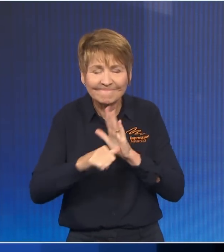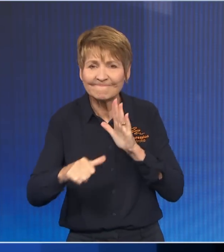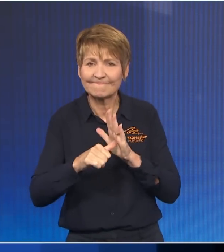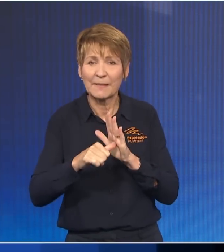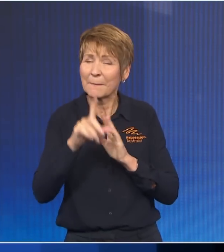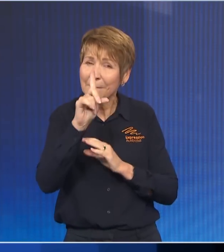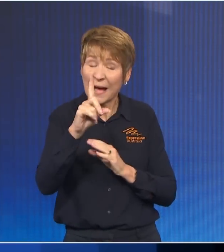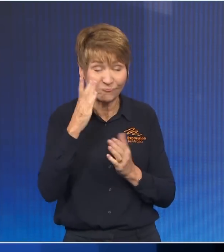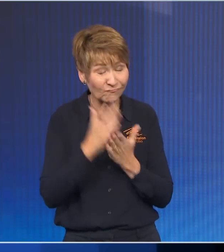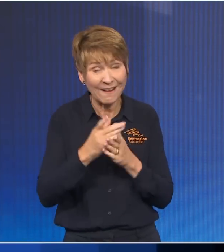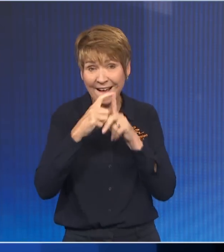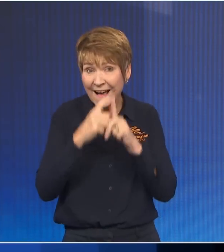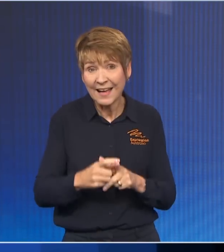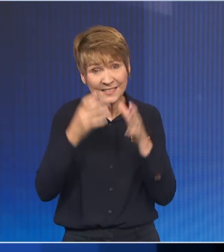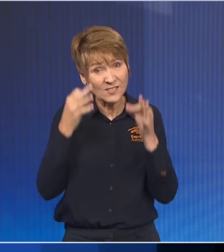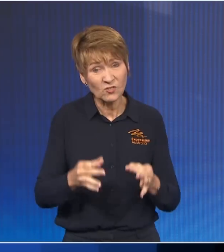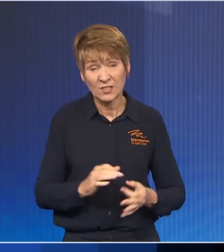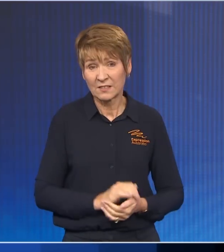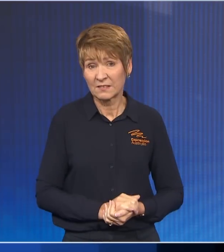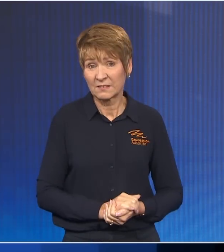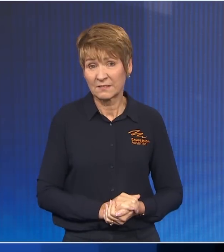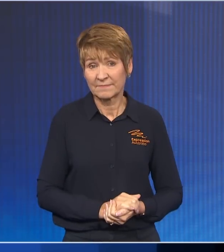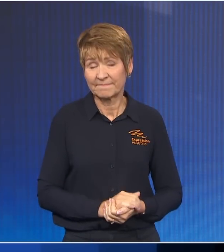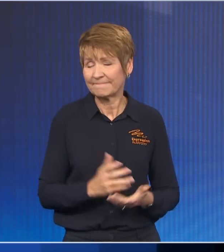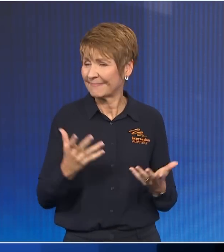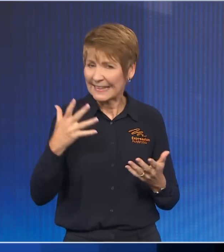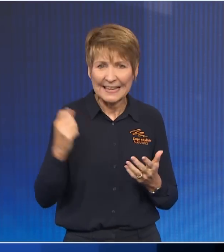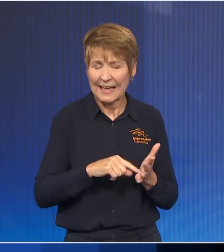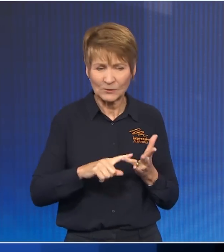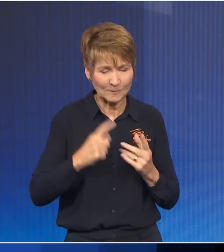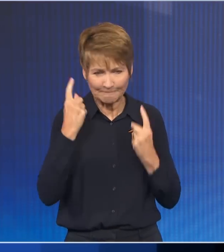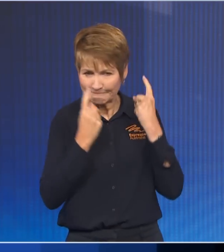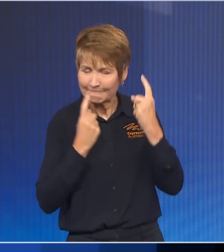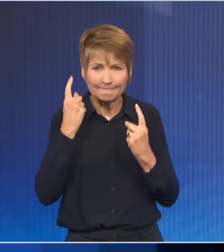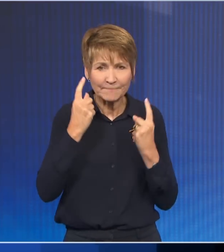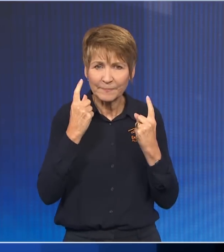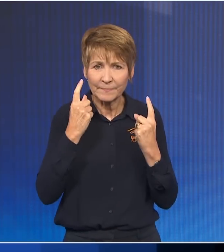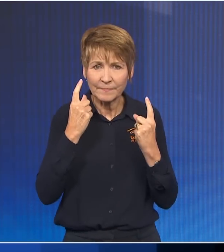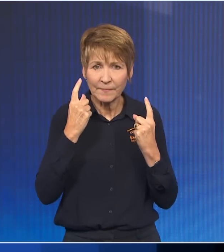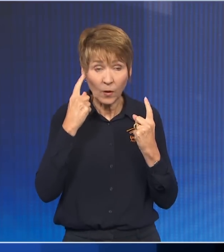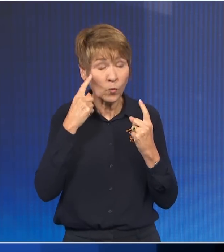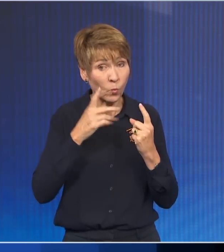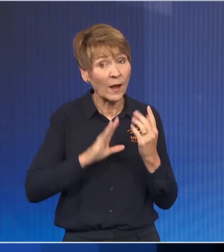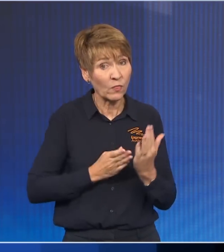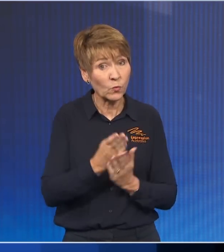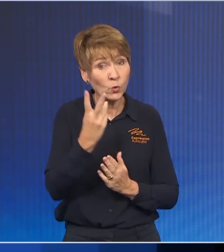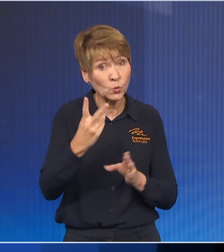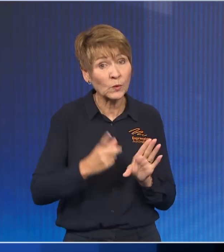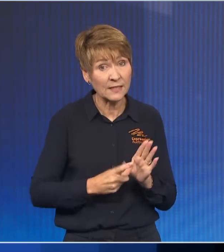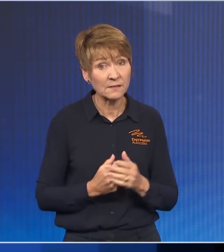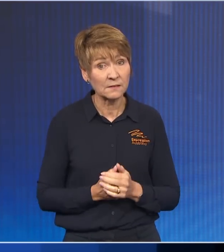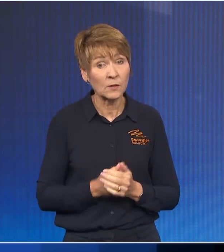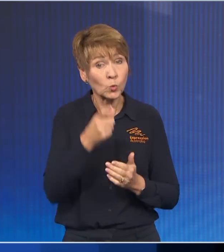tough decisions. And when I look at where we are today, we are one of the few countries in the world